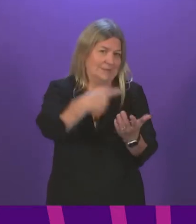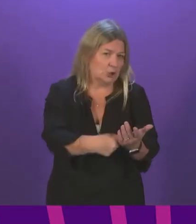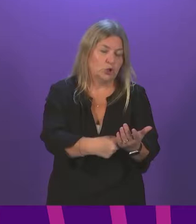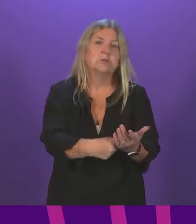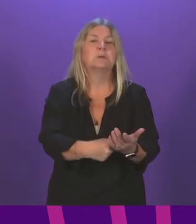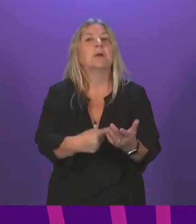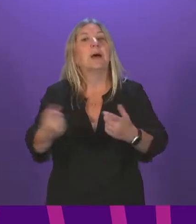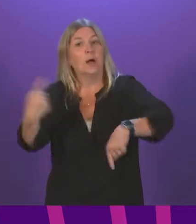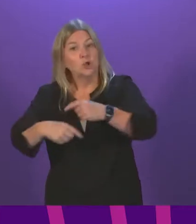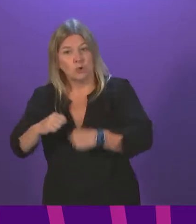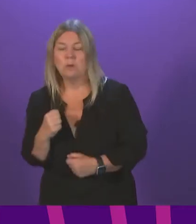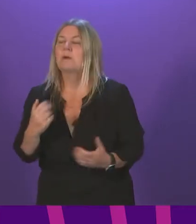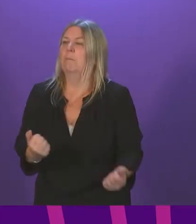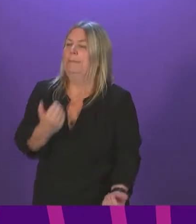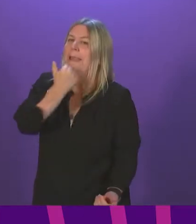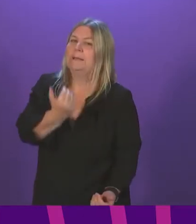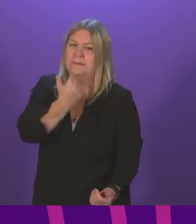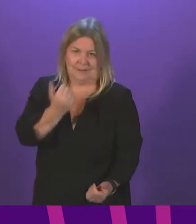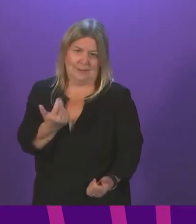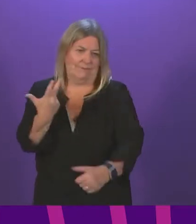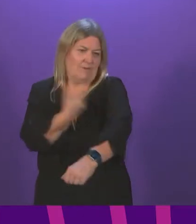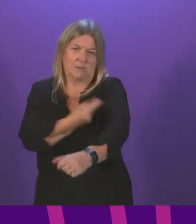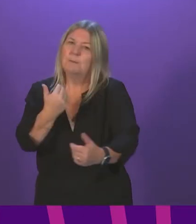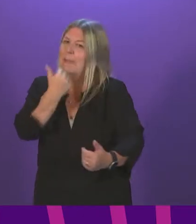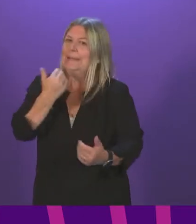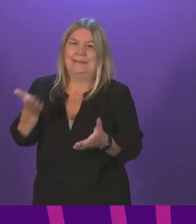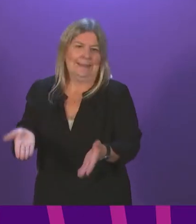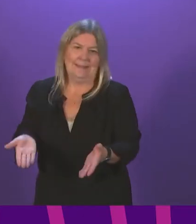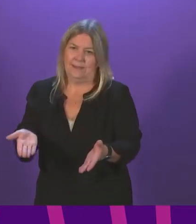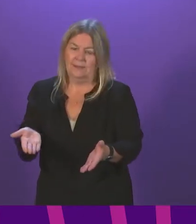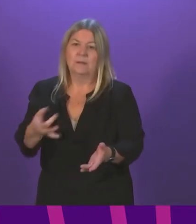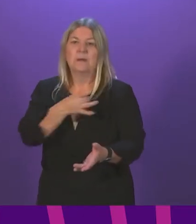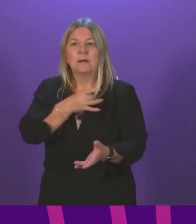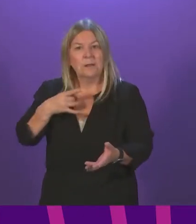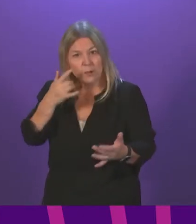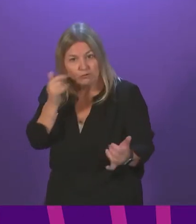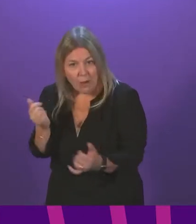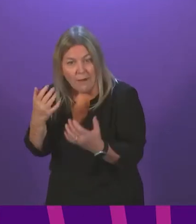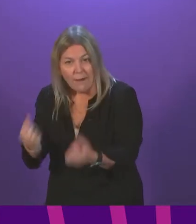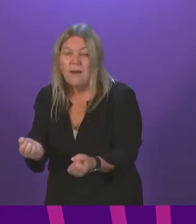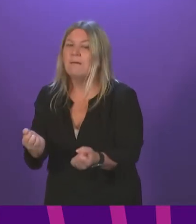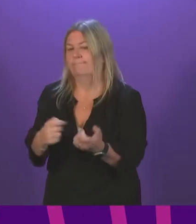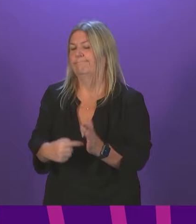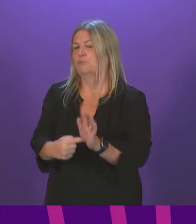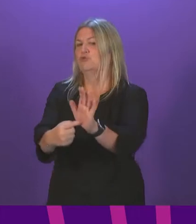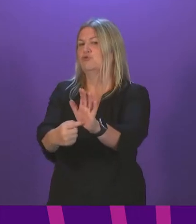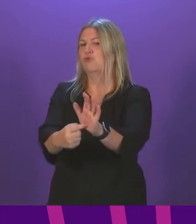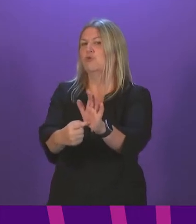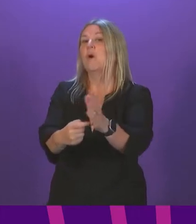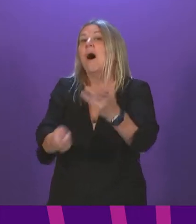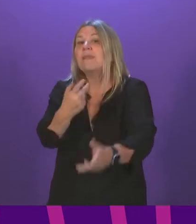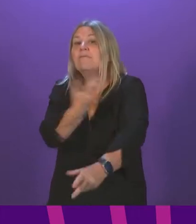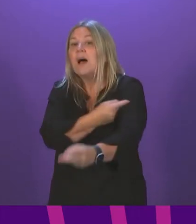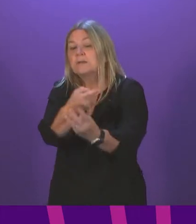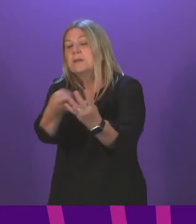we have plentiful supply of vaccine, and I'm pleased to say that the clinical trials and the evidence we have show that, of course, the vaccines we are using